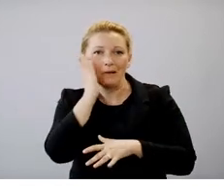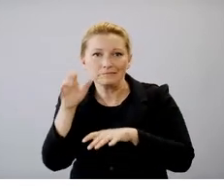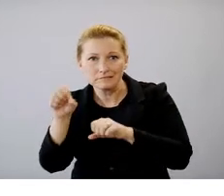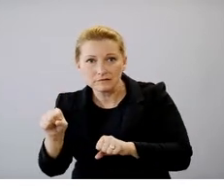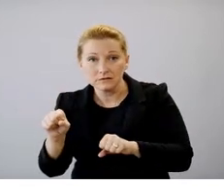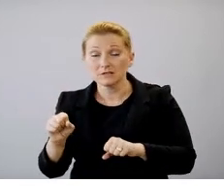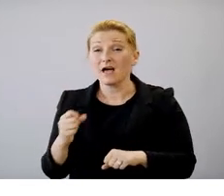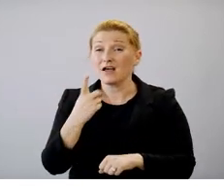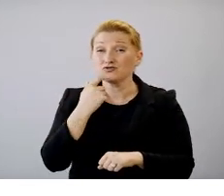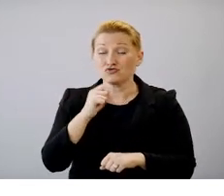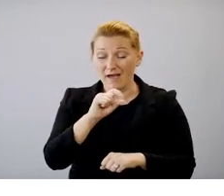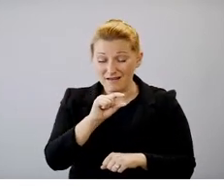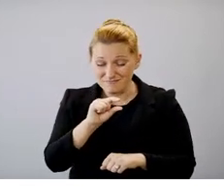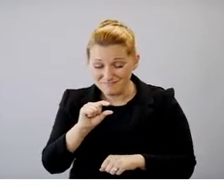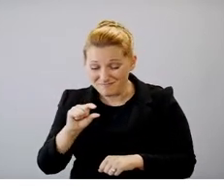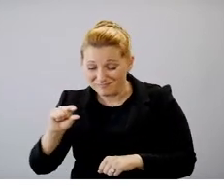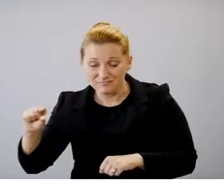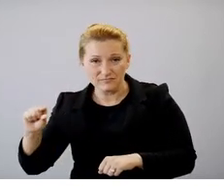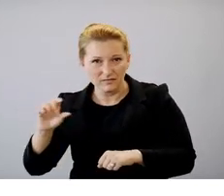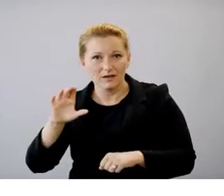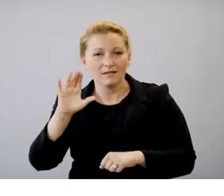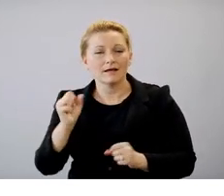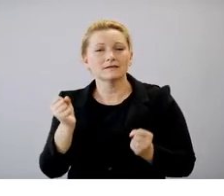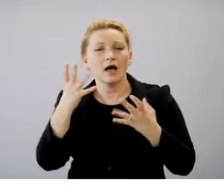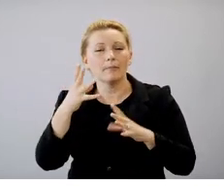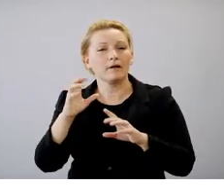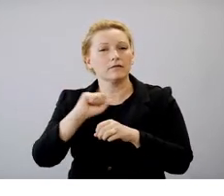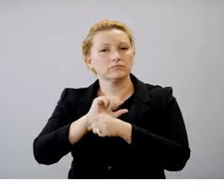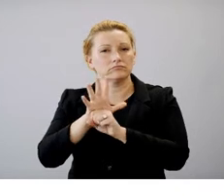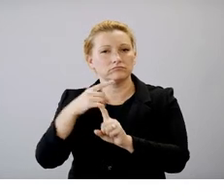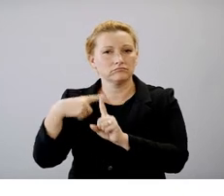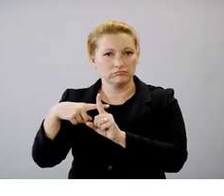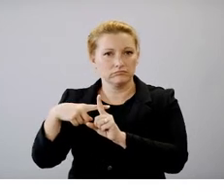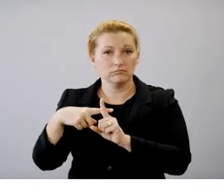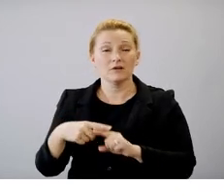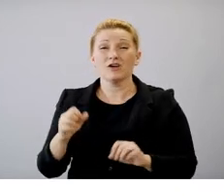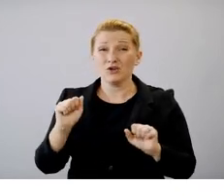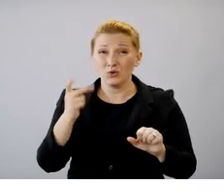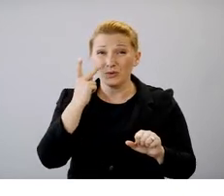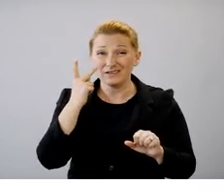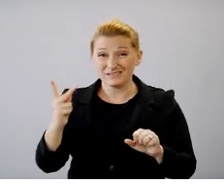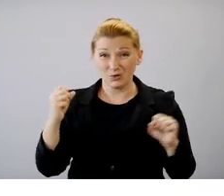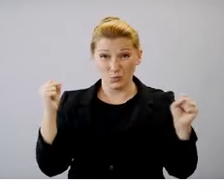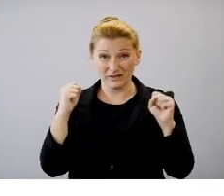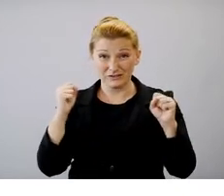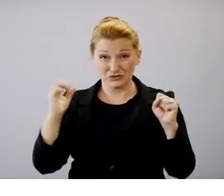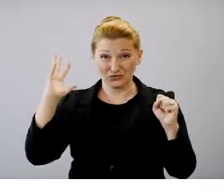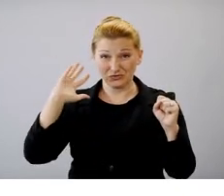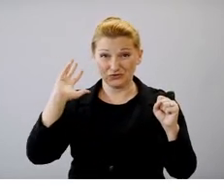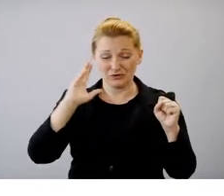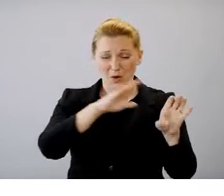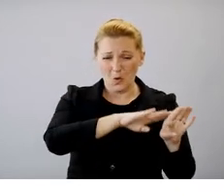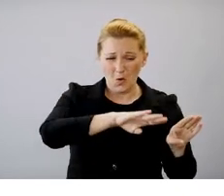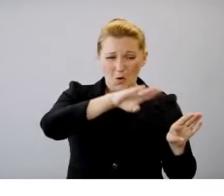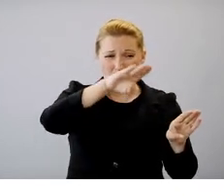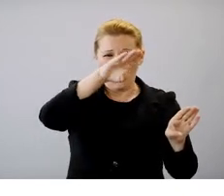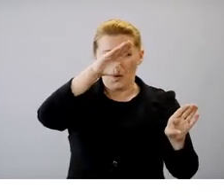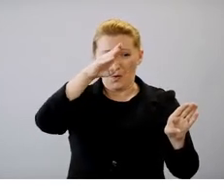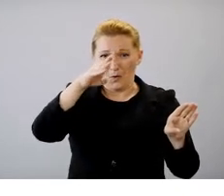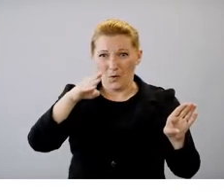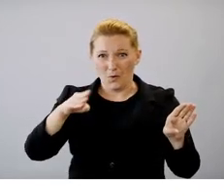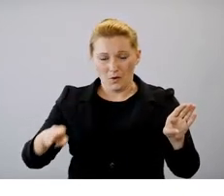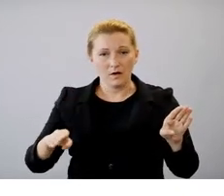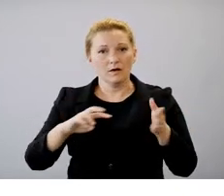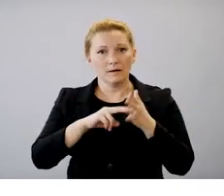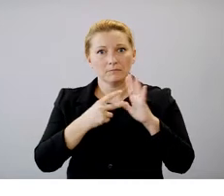the peak of our winter surge, COVID-19 patients accounted for approximately 50 to 60 percent of all